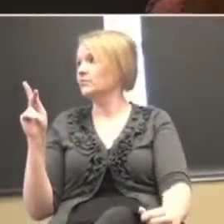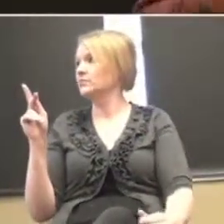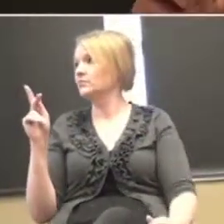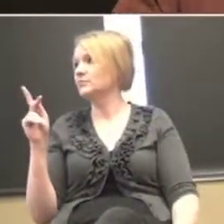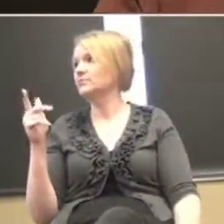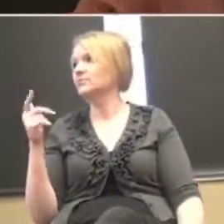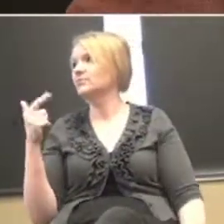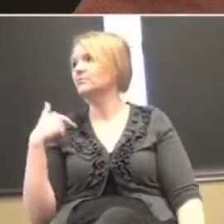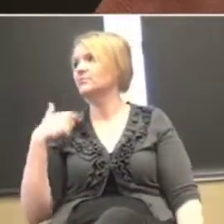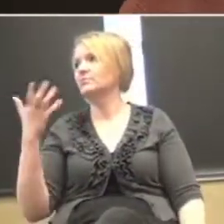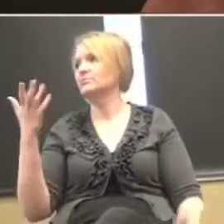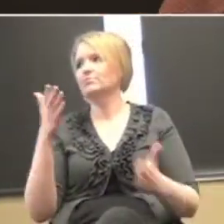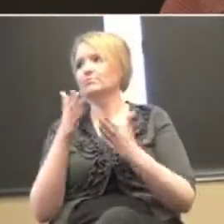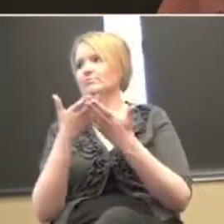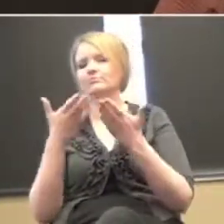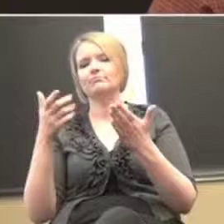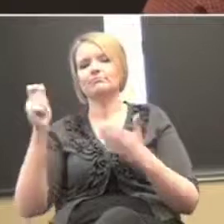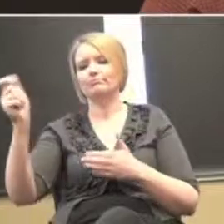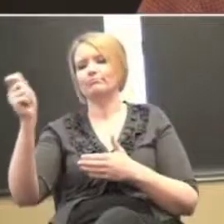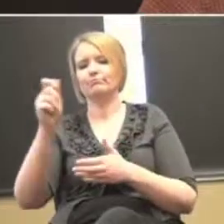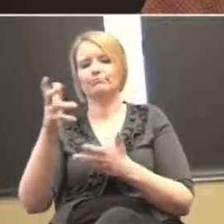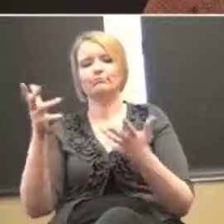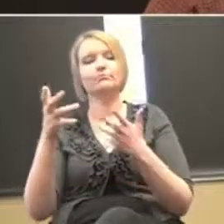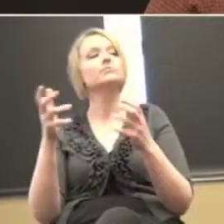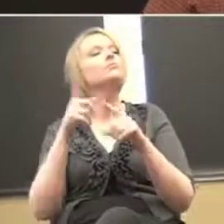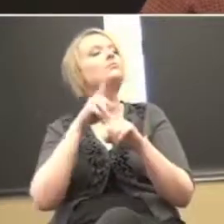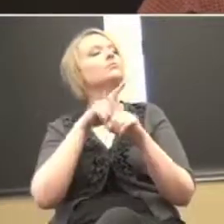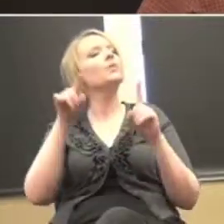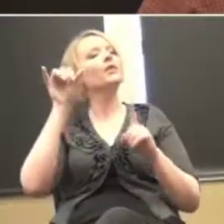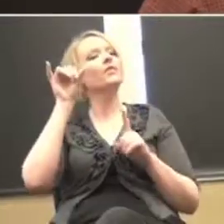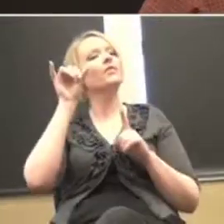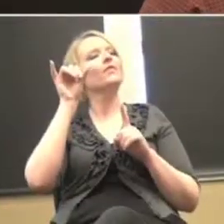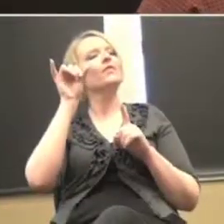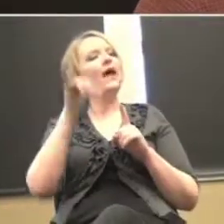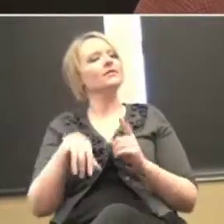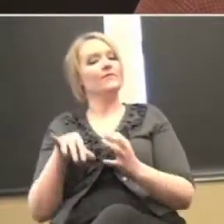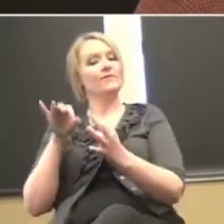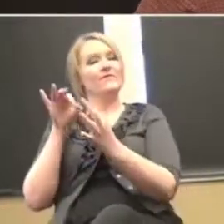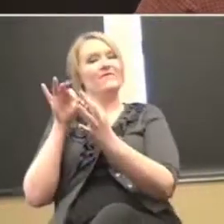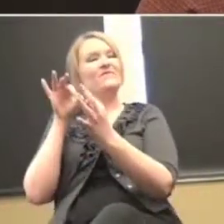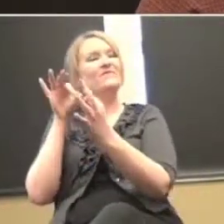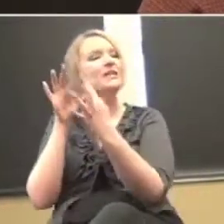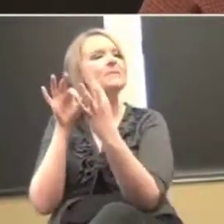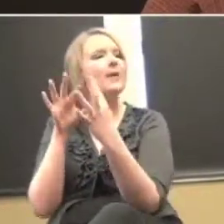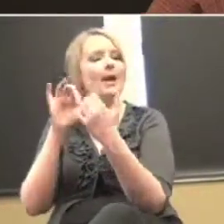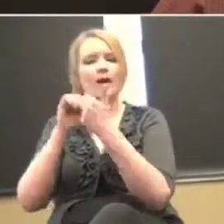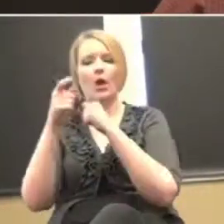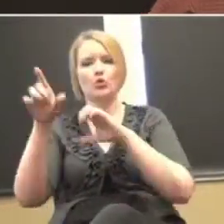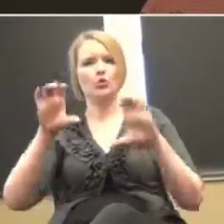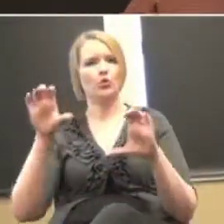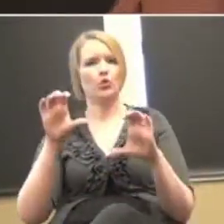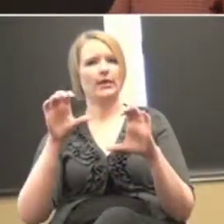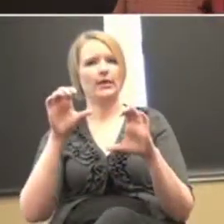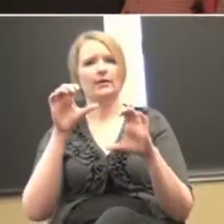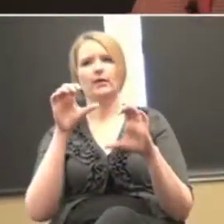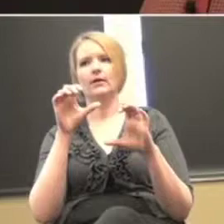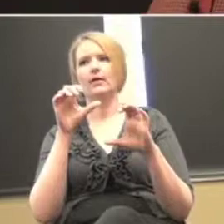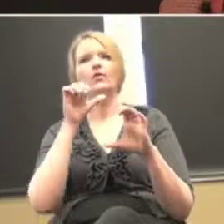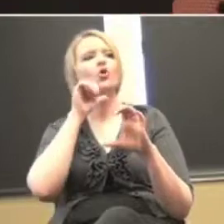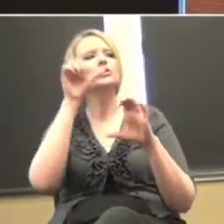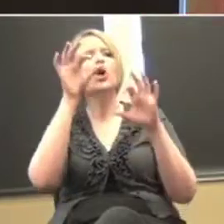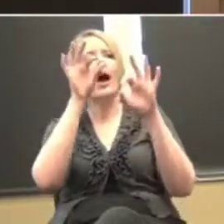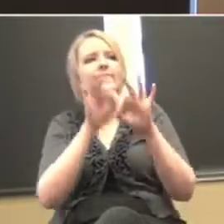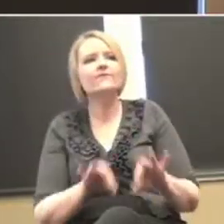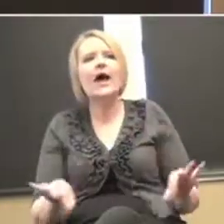My thing was falling apart. So, you know, this is just feedback on how you're doing. There's not a value aspect to